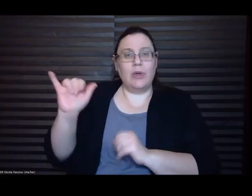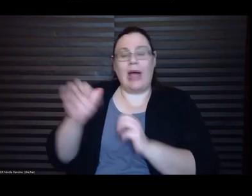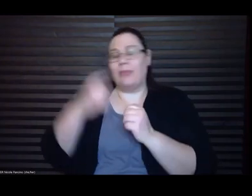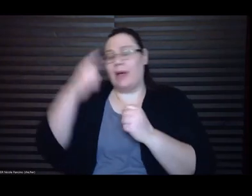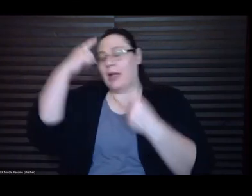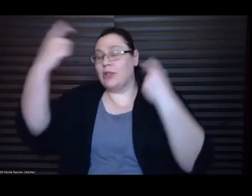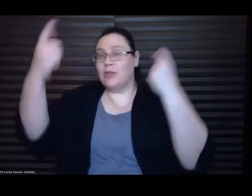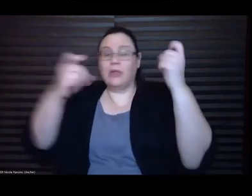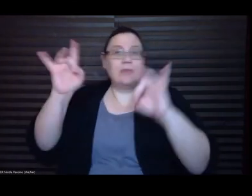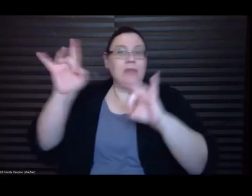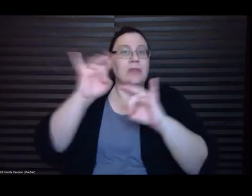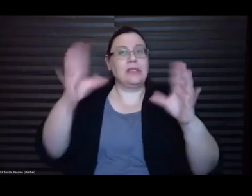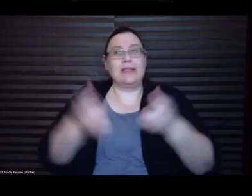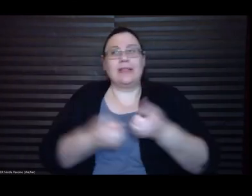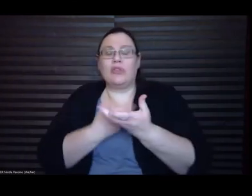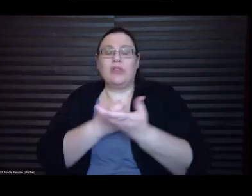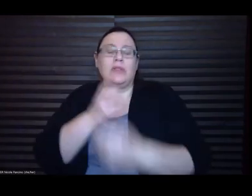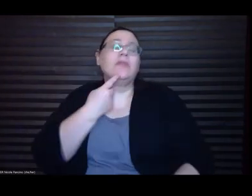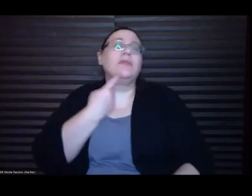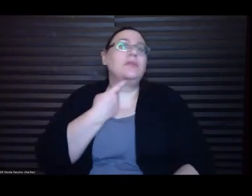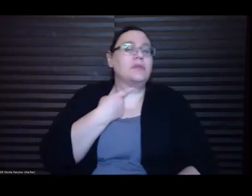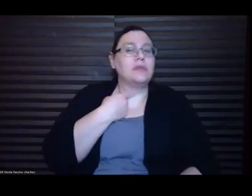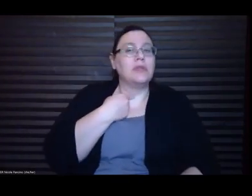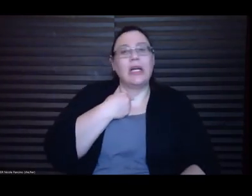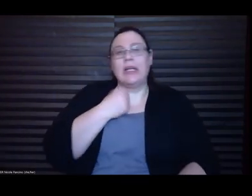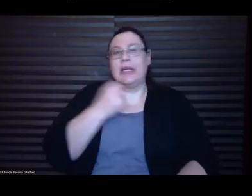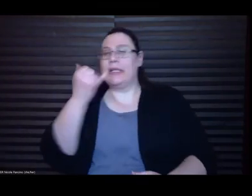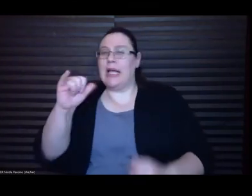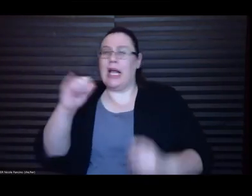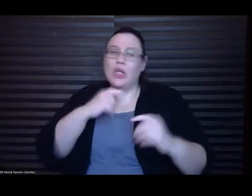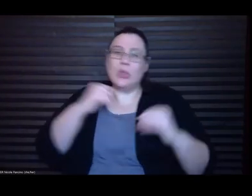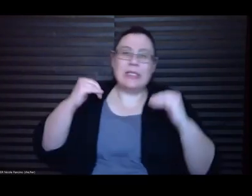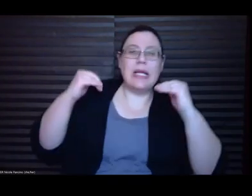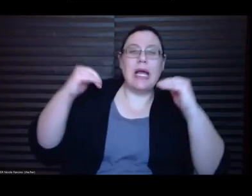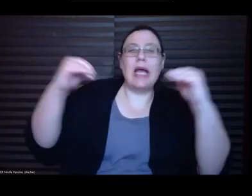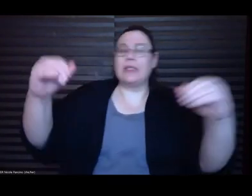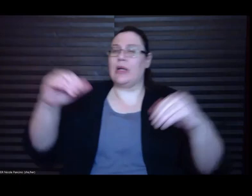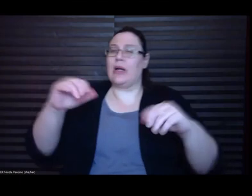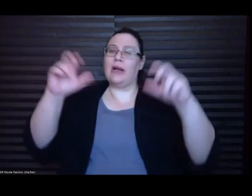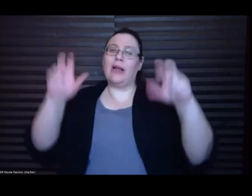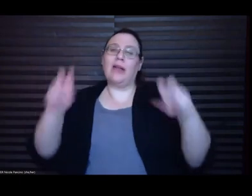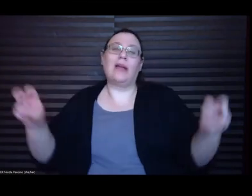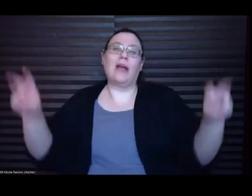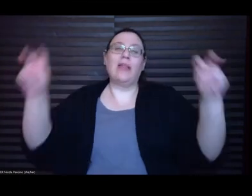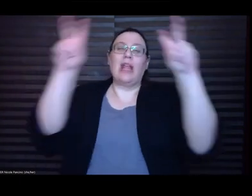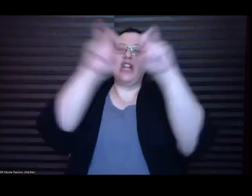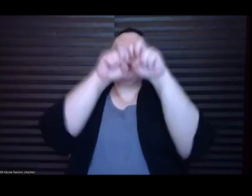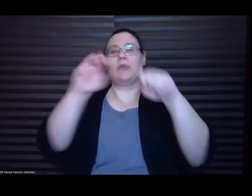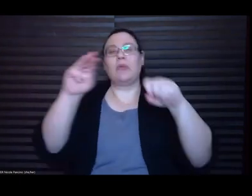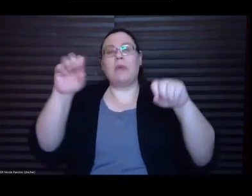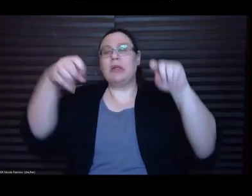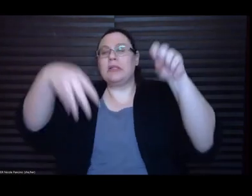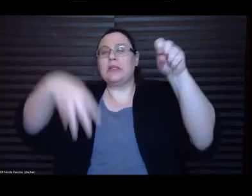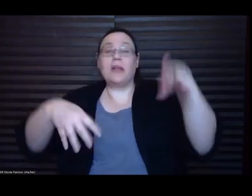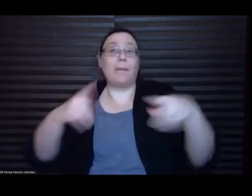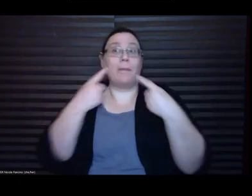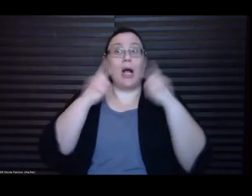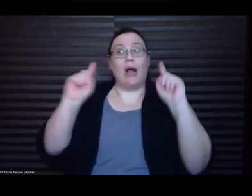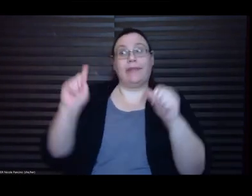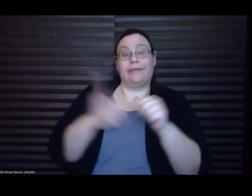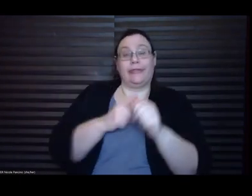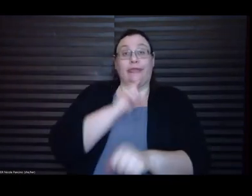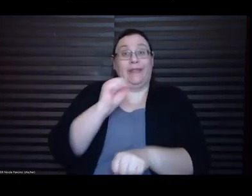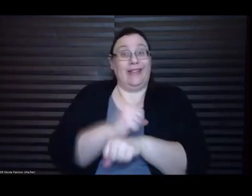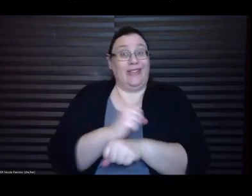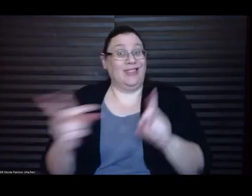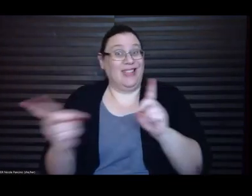cathedrals hemmed in dripping moss. By the time we set our first real date, I would have done anything. He wanted to go to Six Flags. We